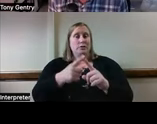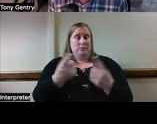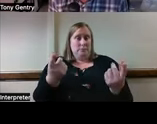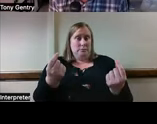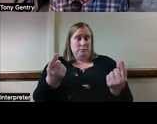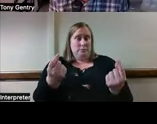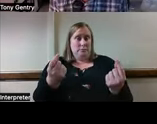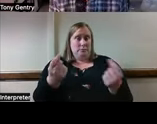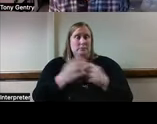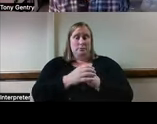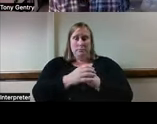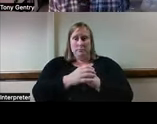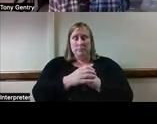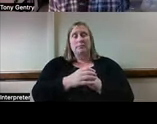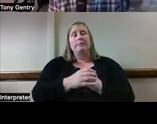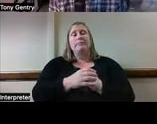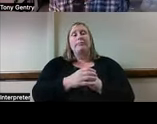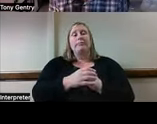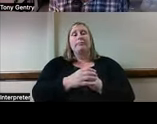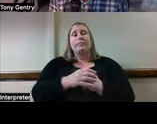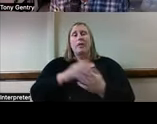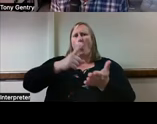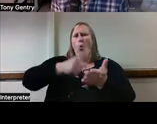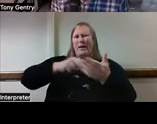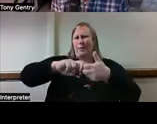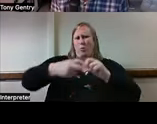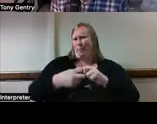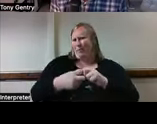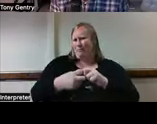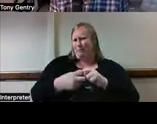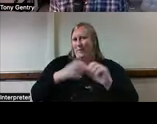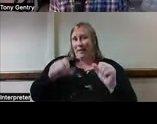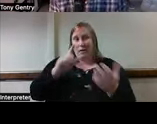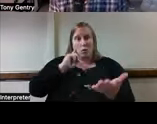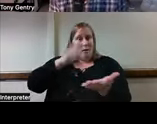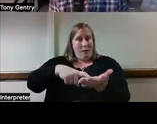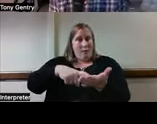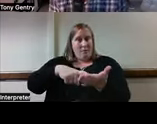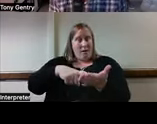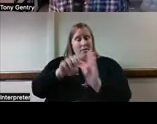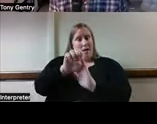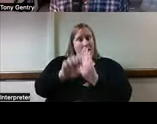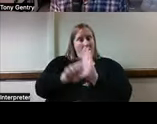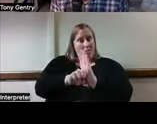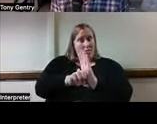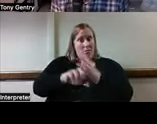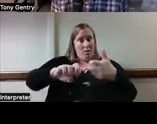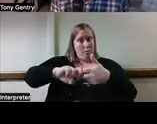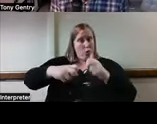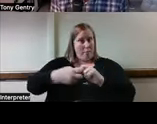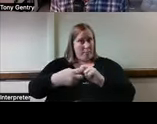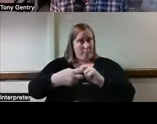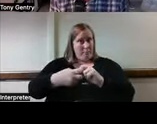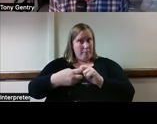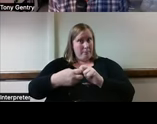this situation is, what is the problem? Can you identify the ethical dilemma in one